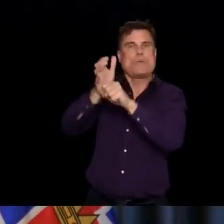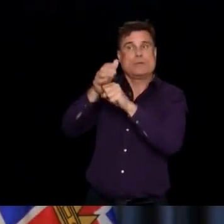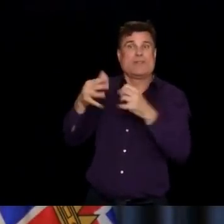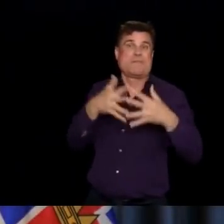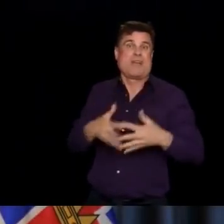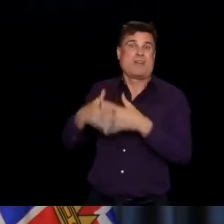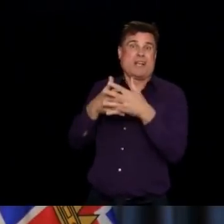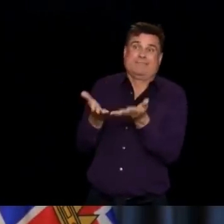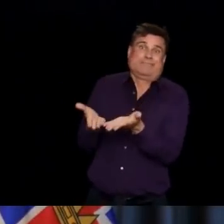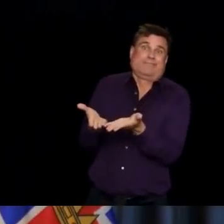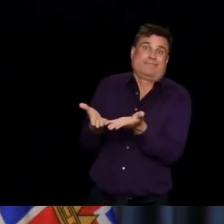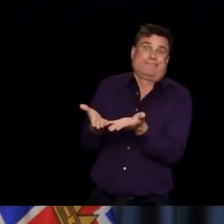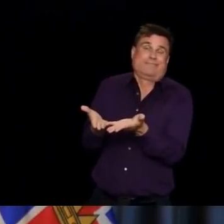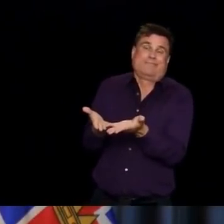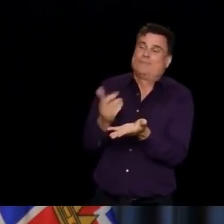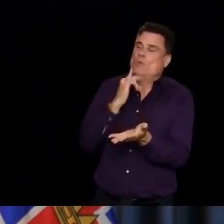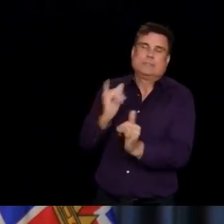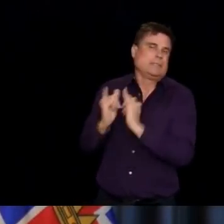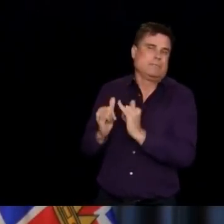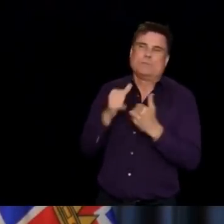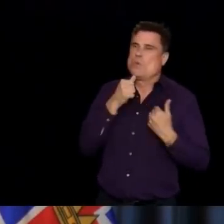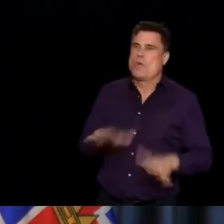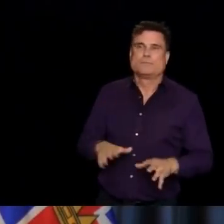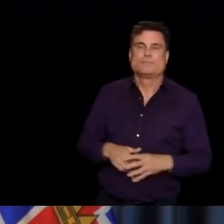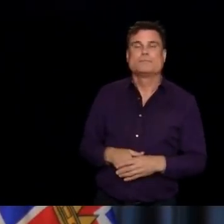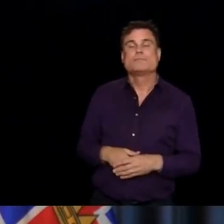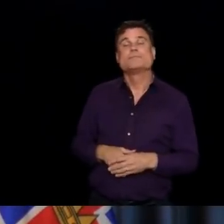Do you have a follow-up?